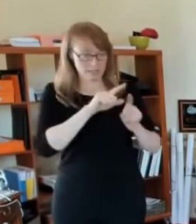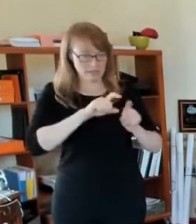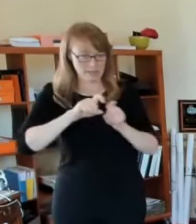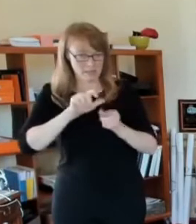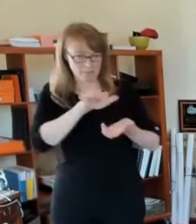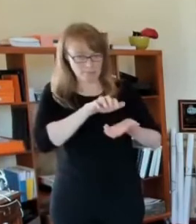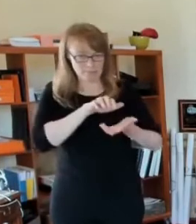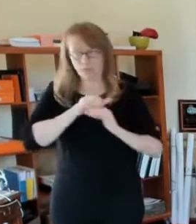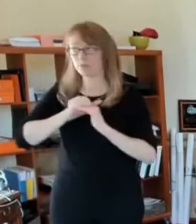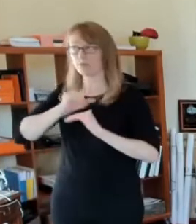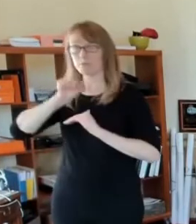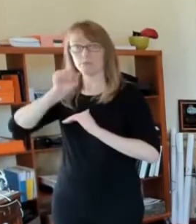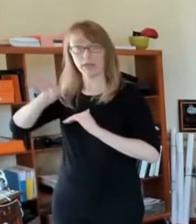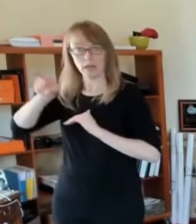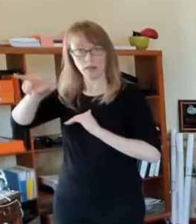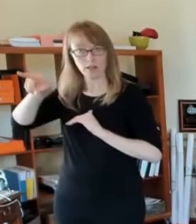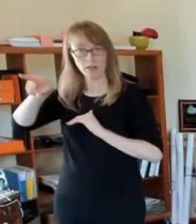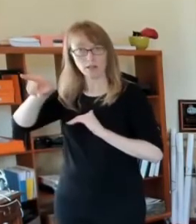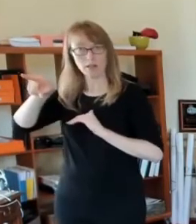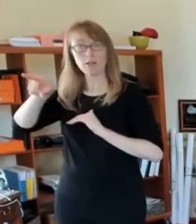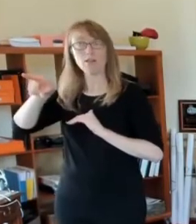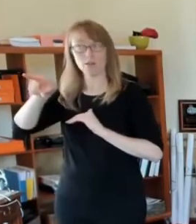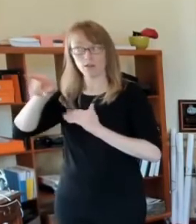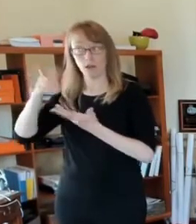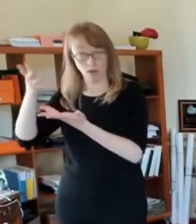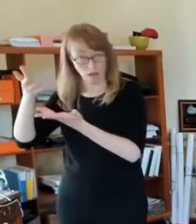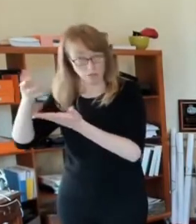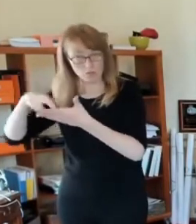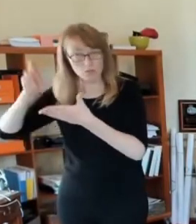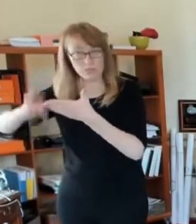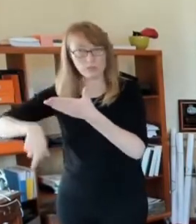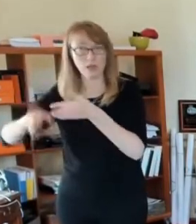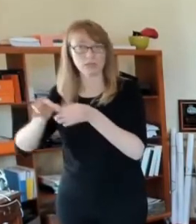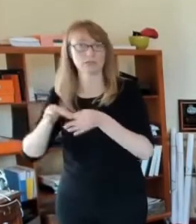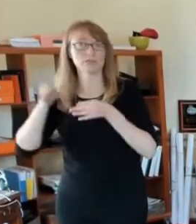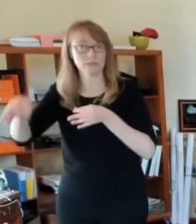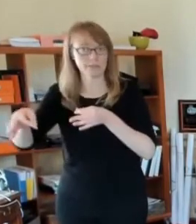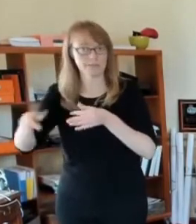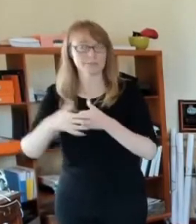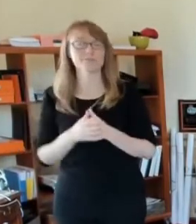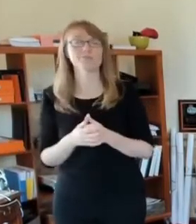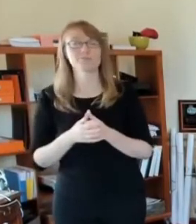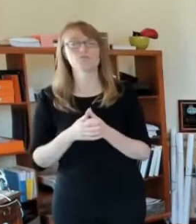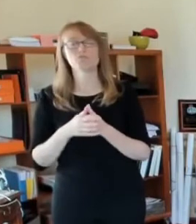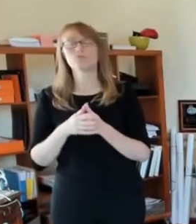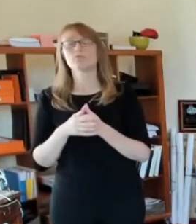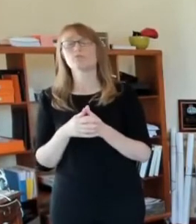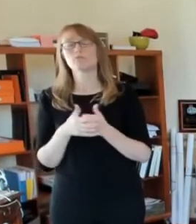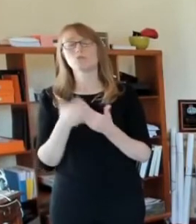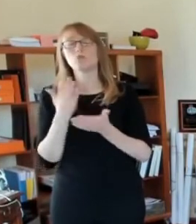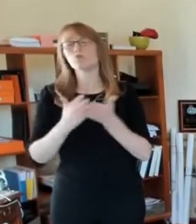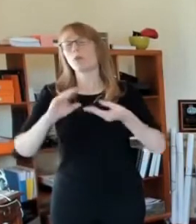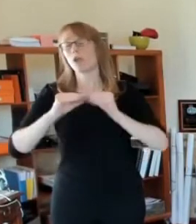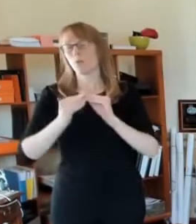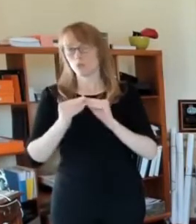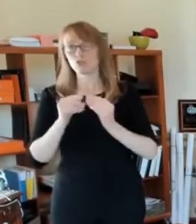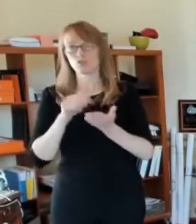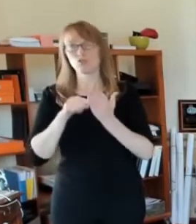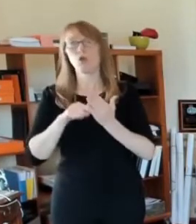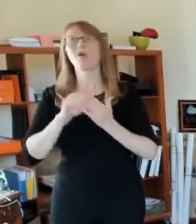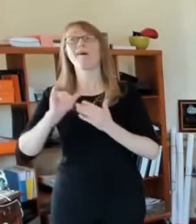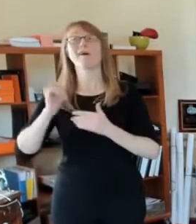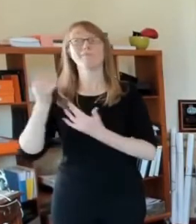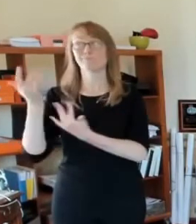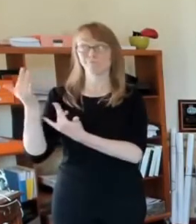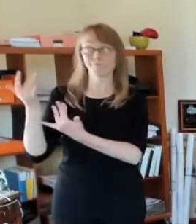some catch up numbers that we've received from, from Quest and LabCorp. But that doesn't change the fact that